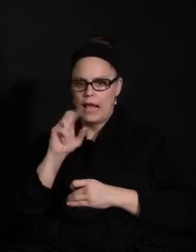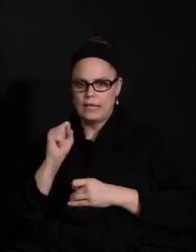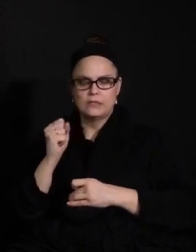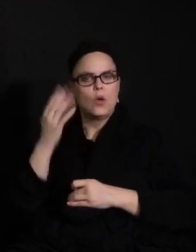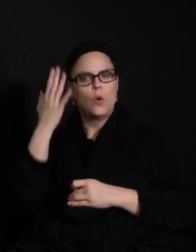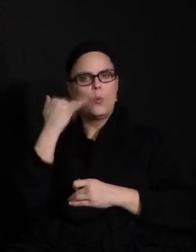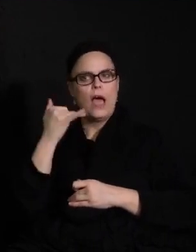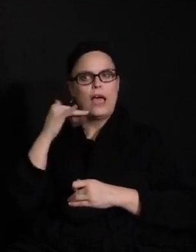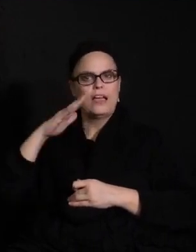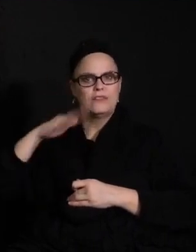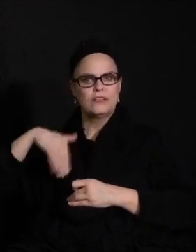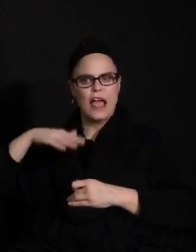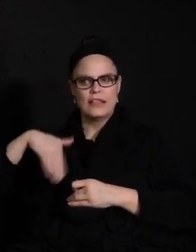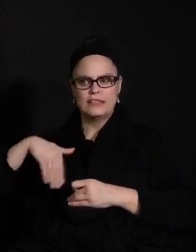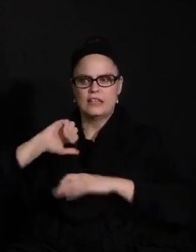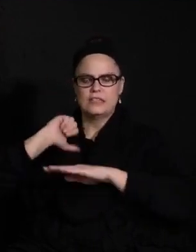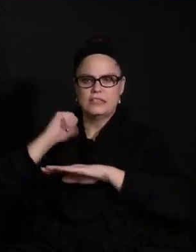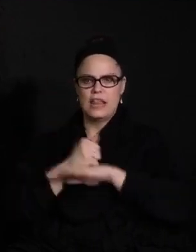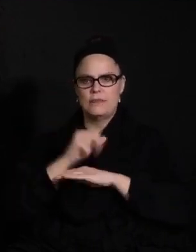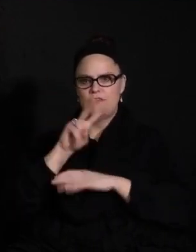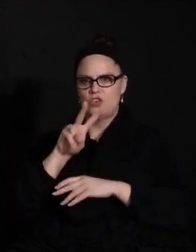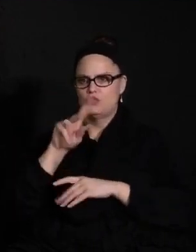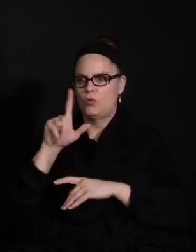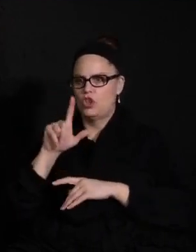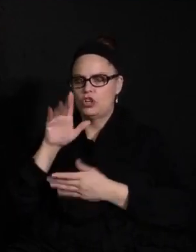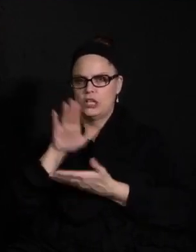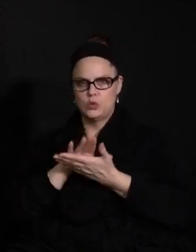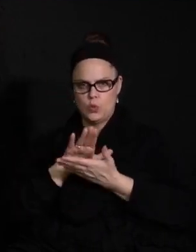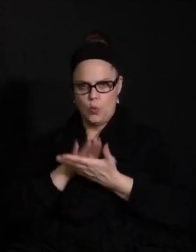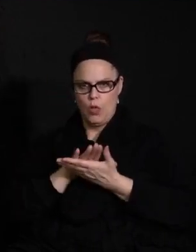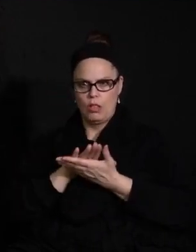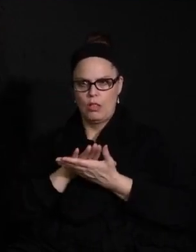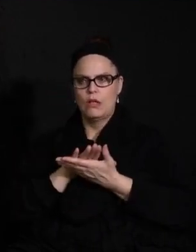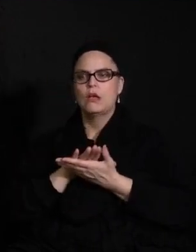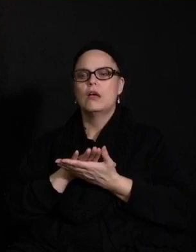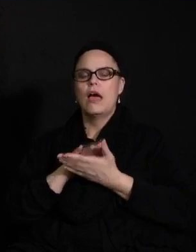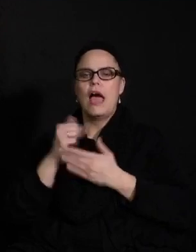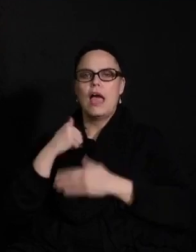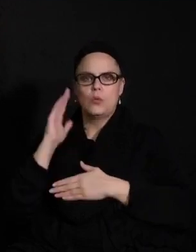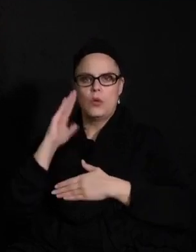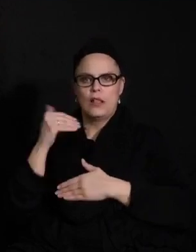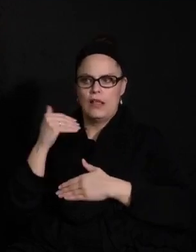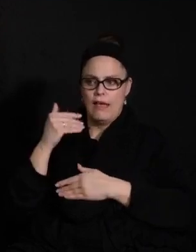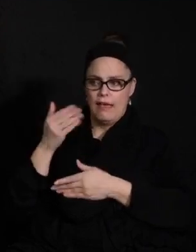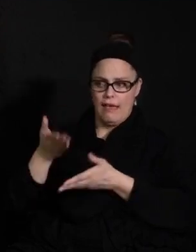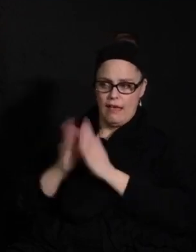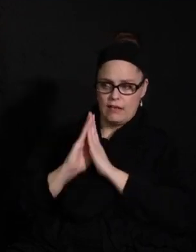why haven't we created a virtual learning school? I'll have Executive Director Ott